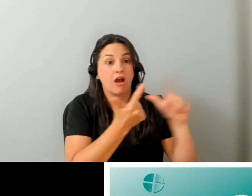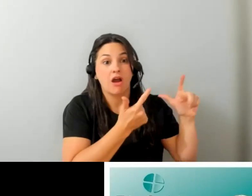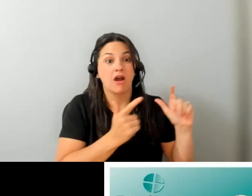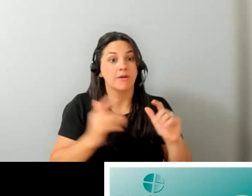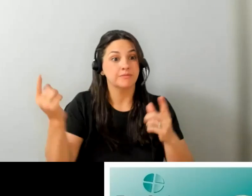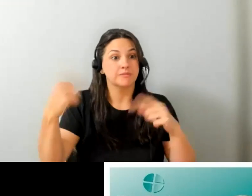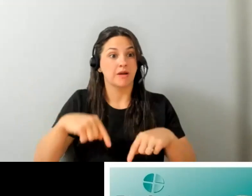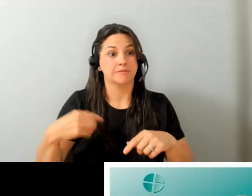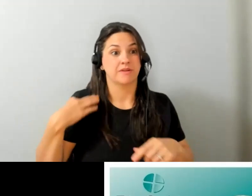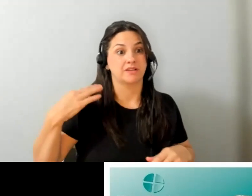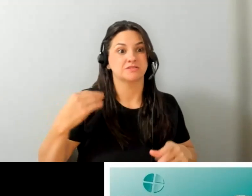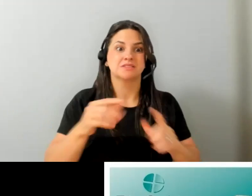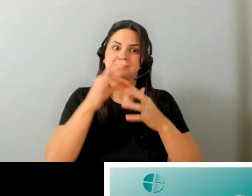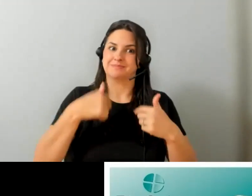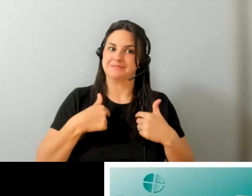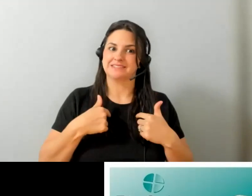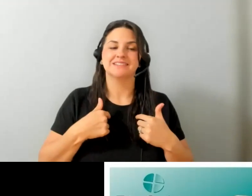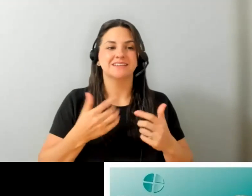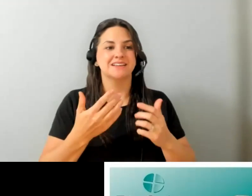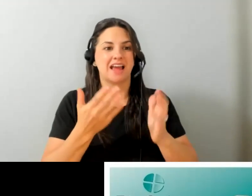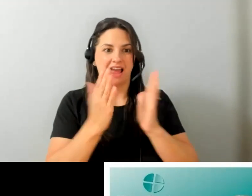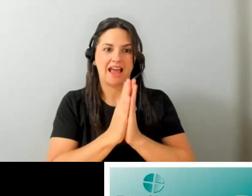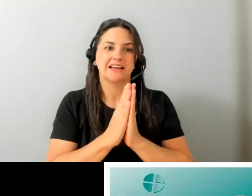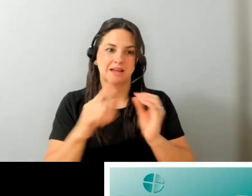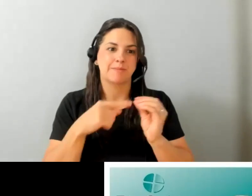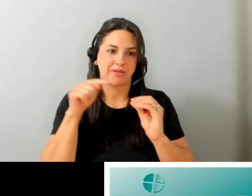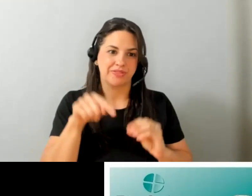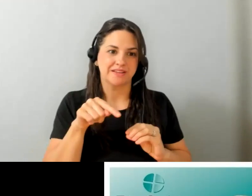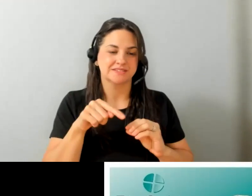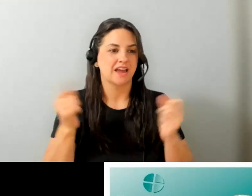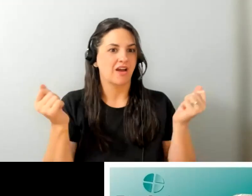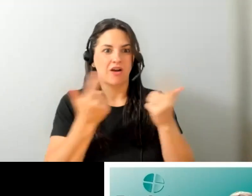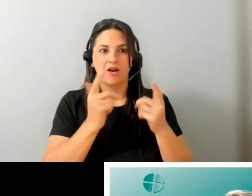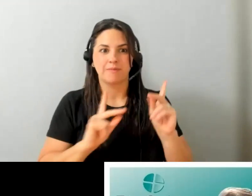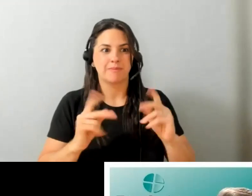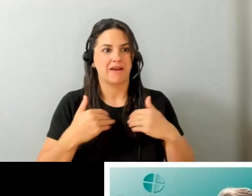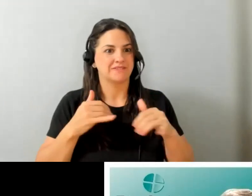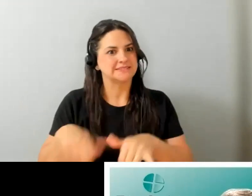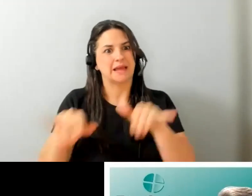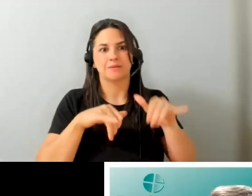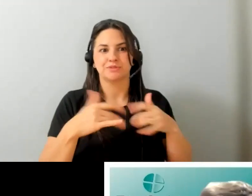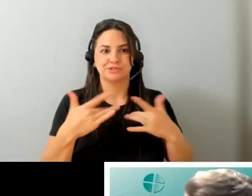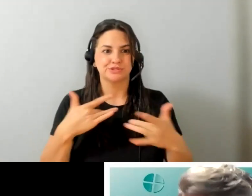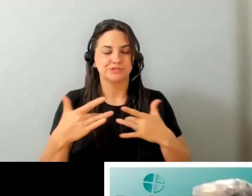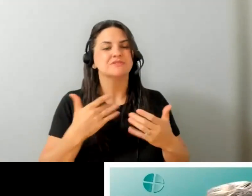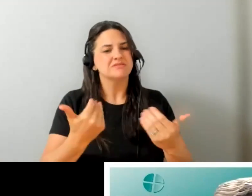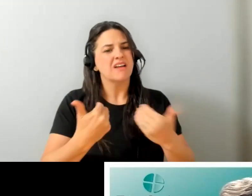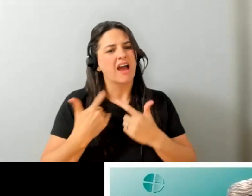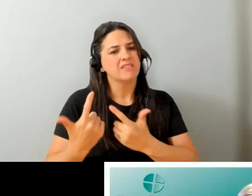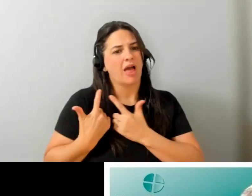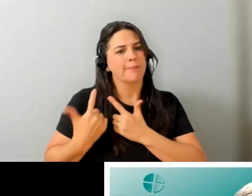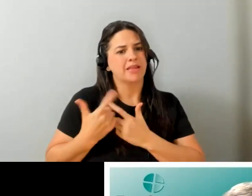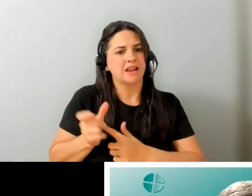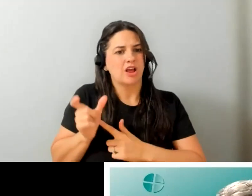way and specifically me has about this and uh everyone has the same concern but uh there are liability clauses and